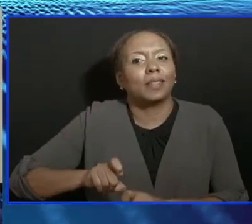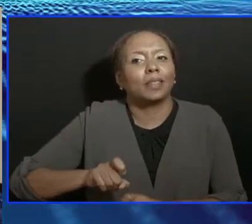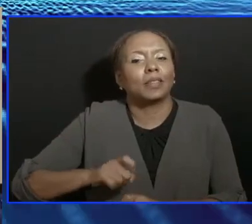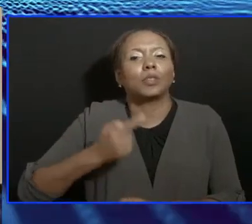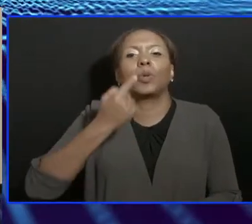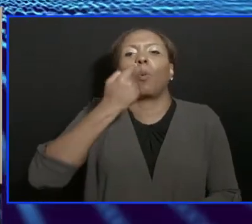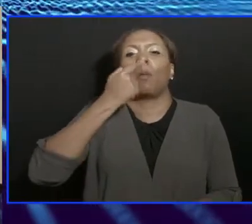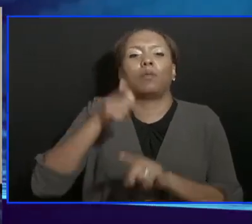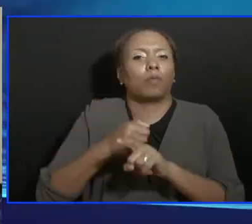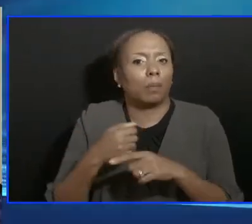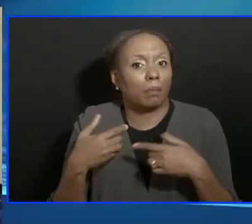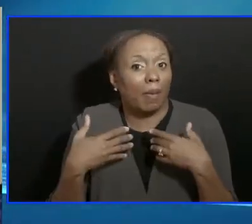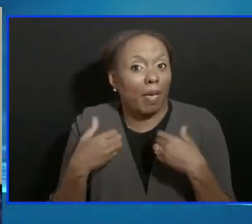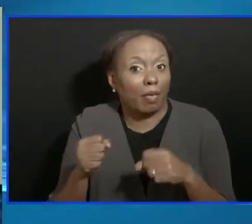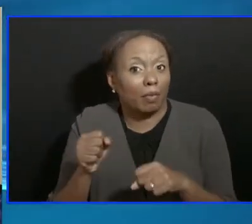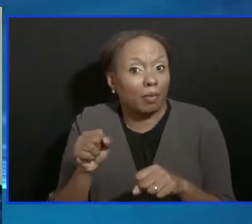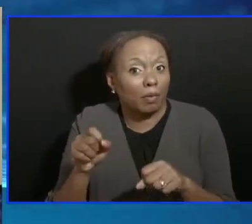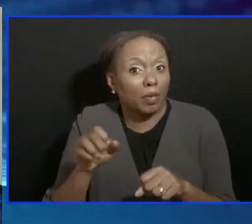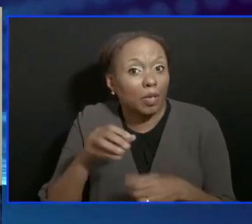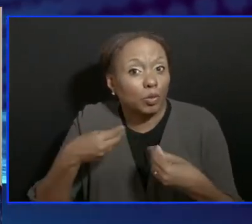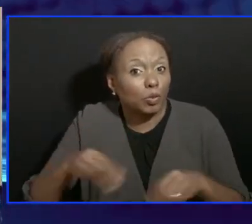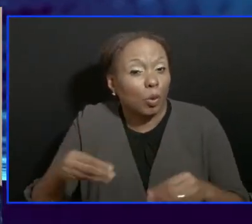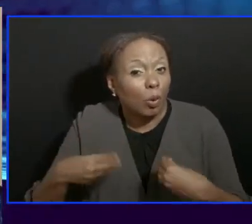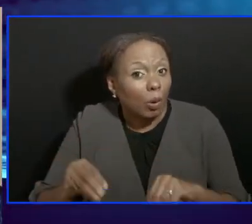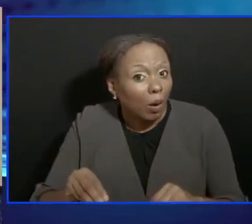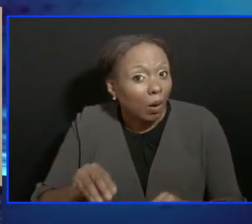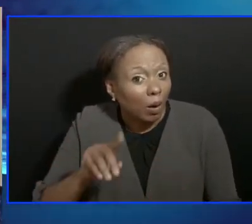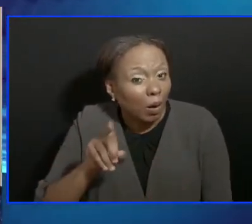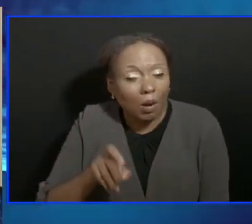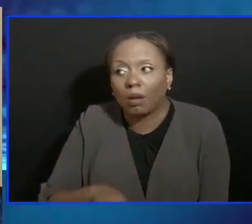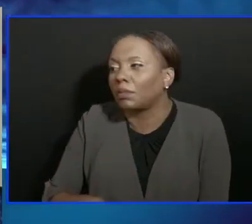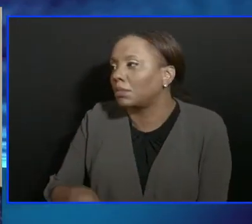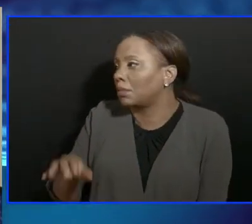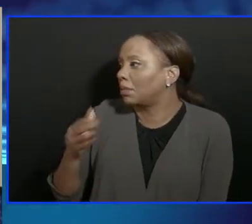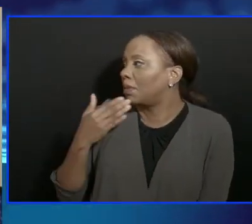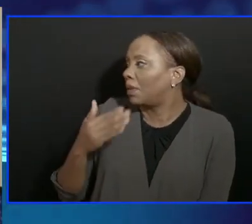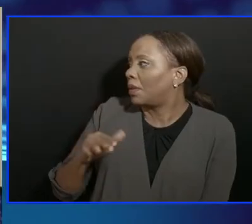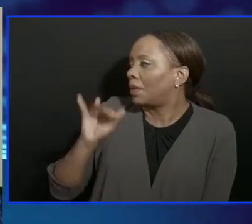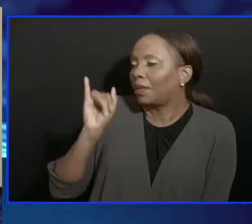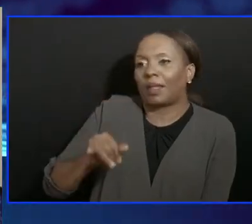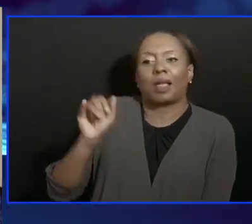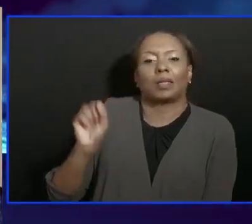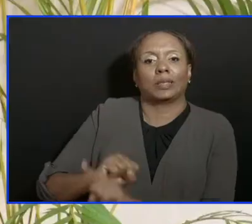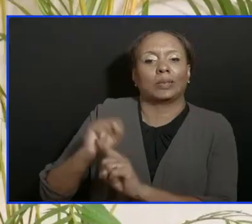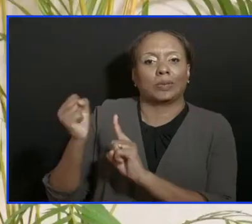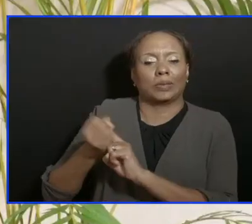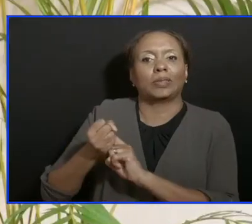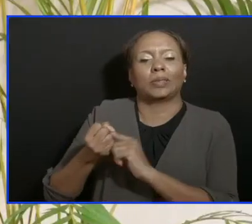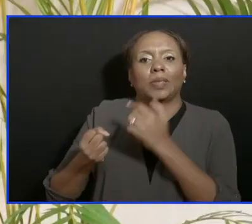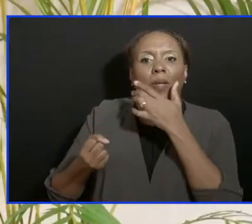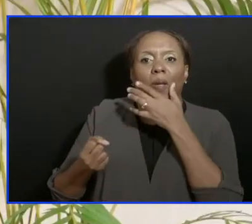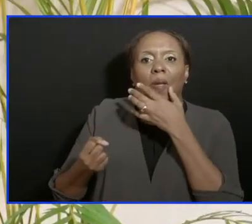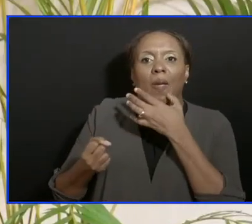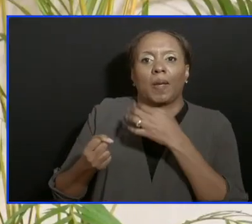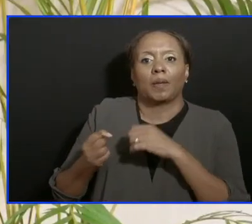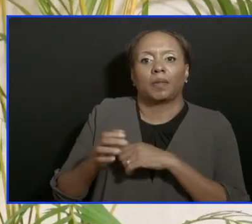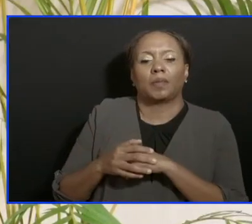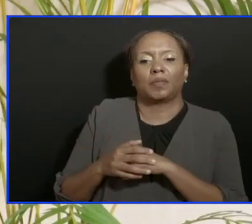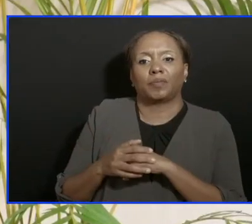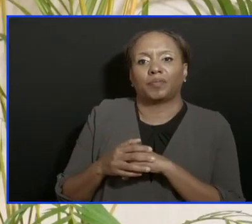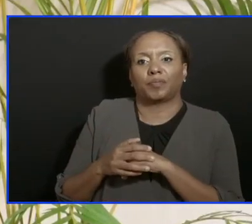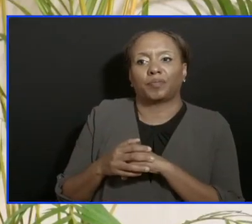Thank you very much. That particular situation that you are referring to, we have responded